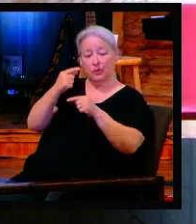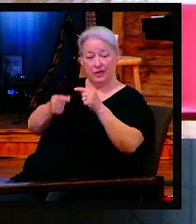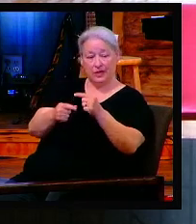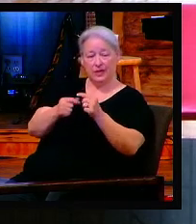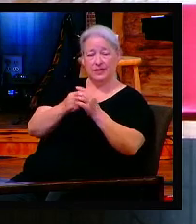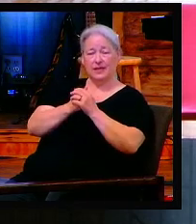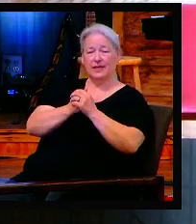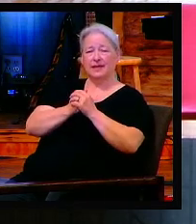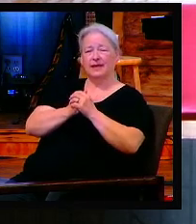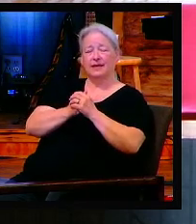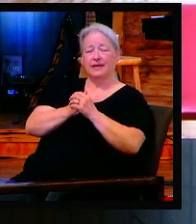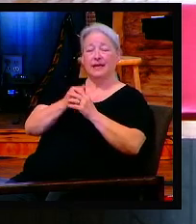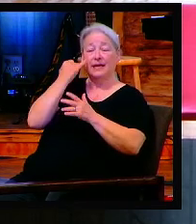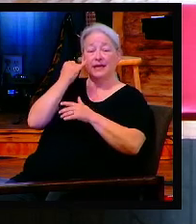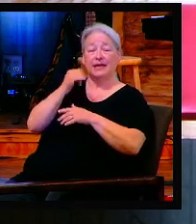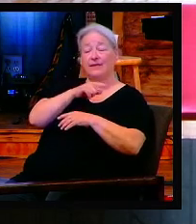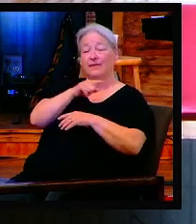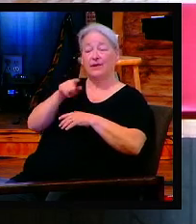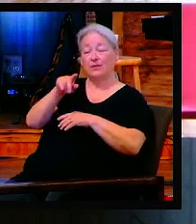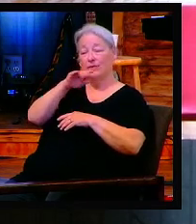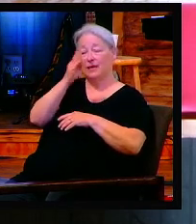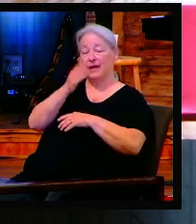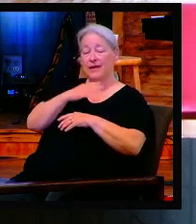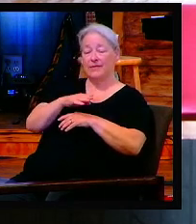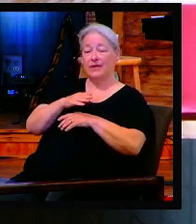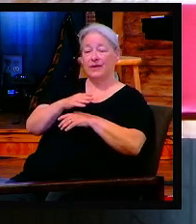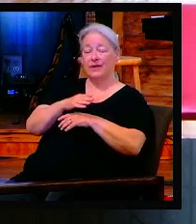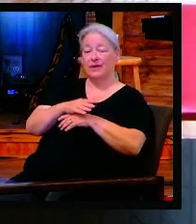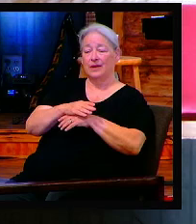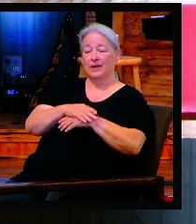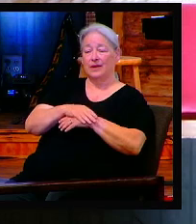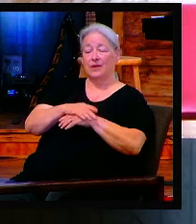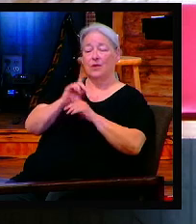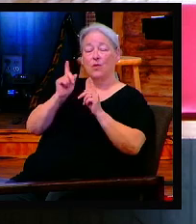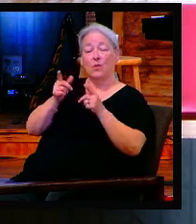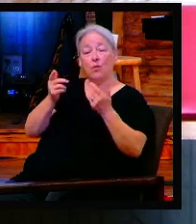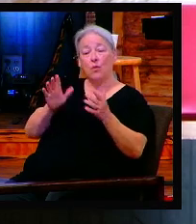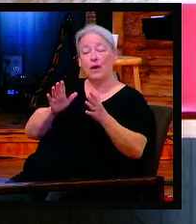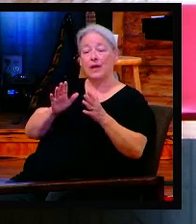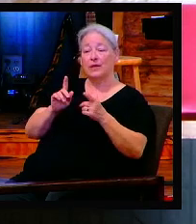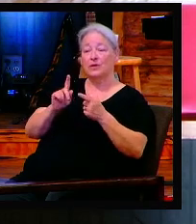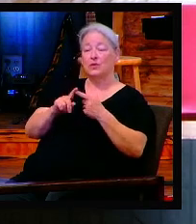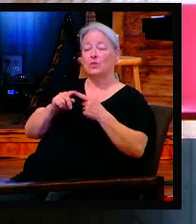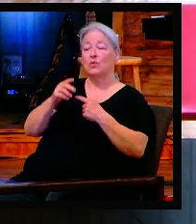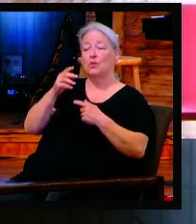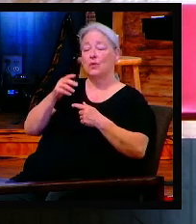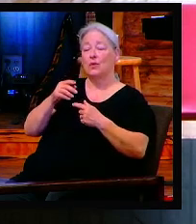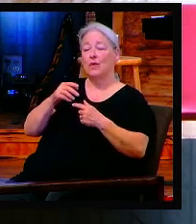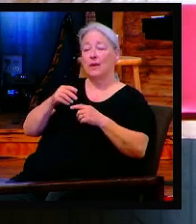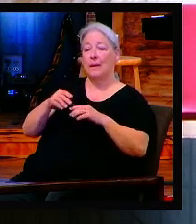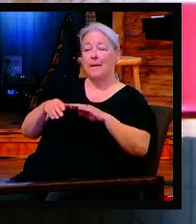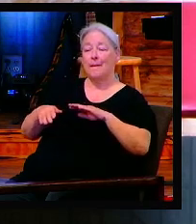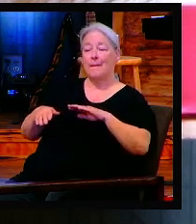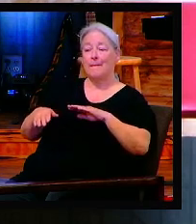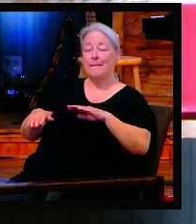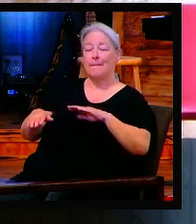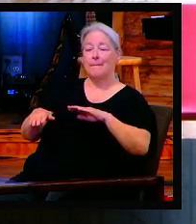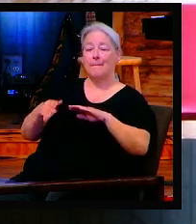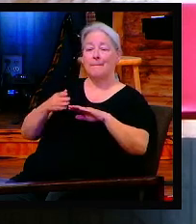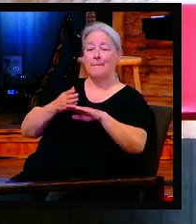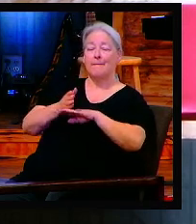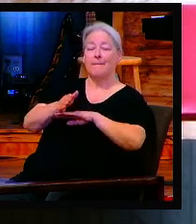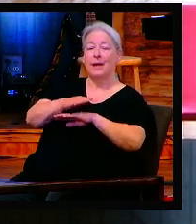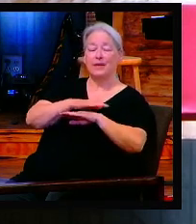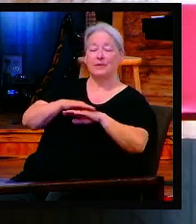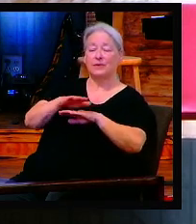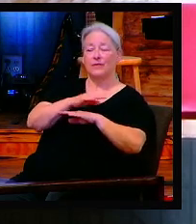If you've never attended a Passover meal where they actually follow the old law, not to be saved and not to keep